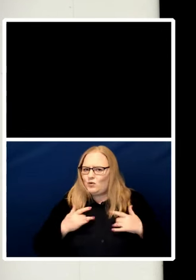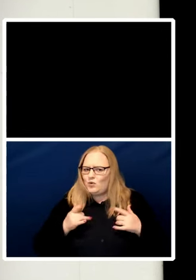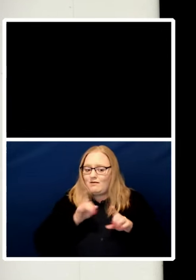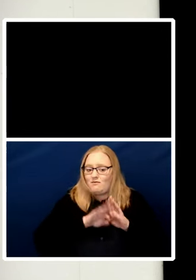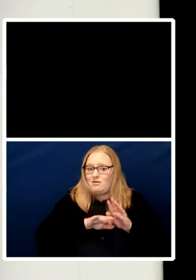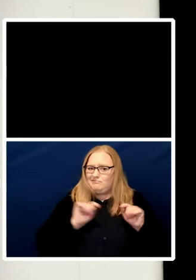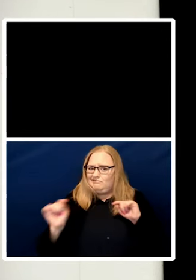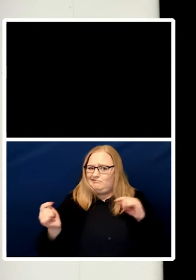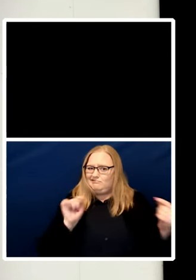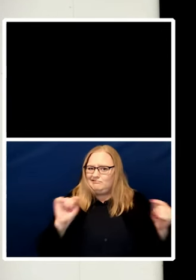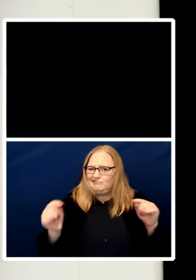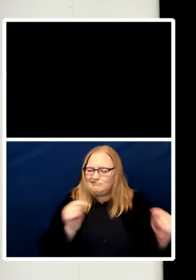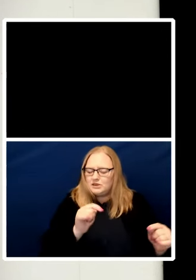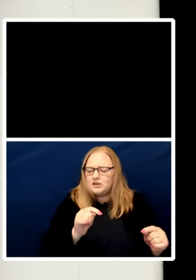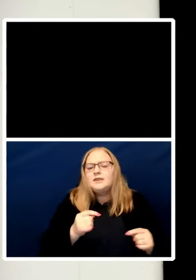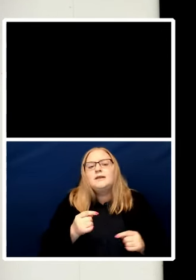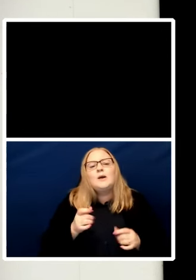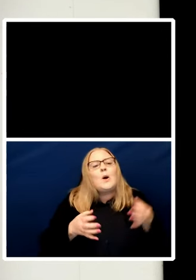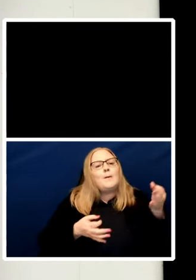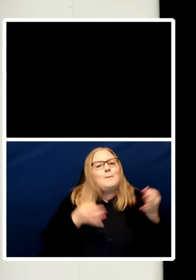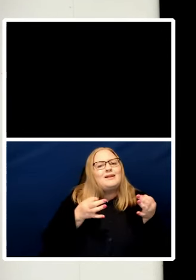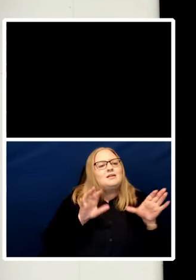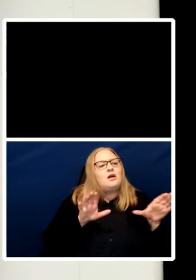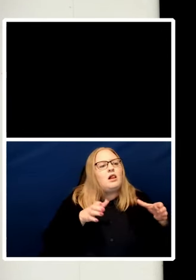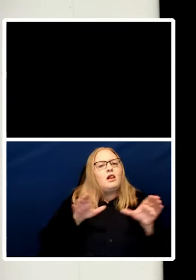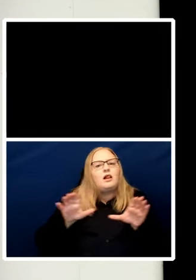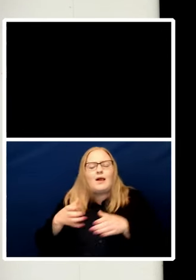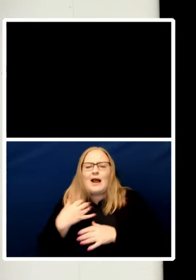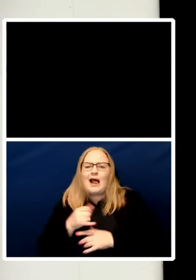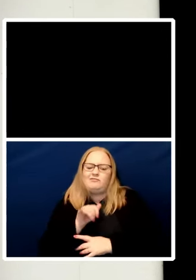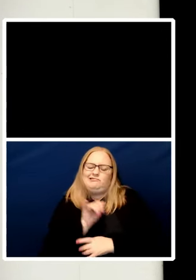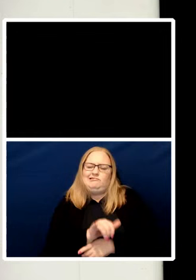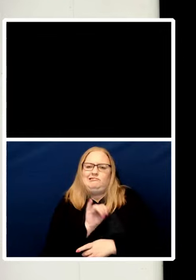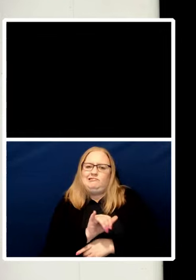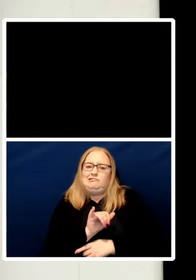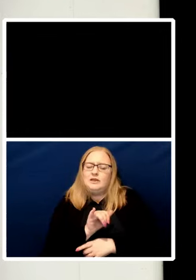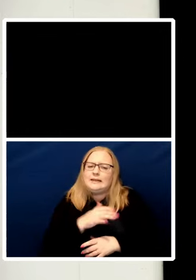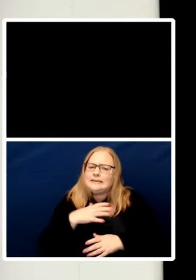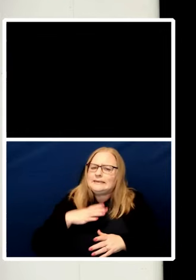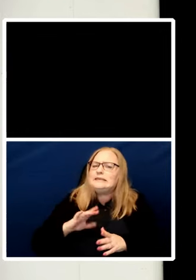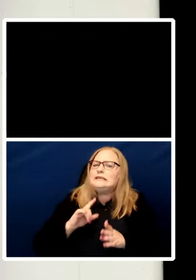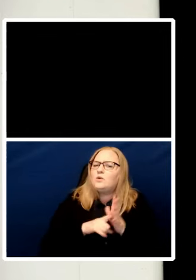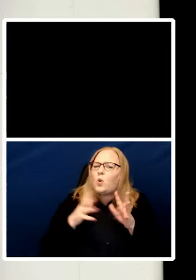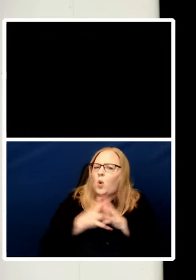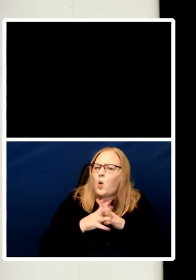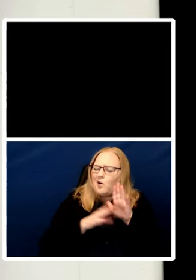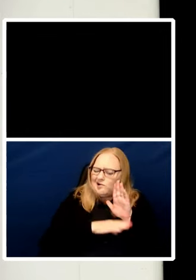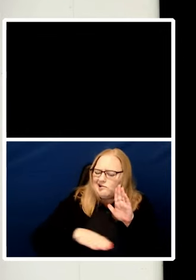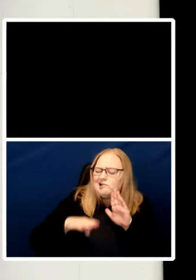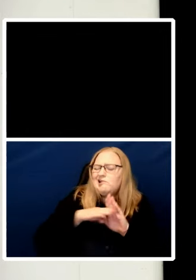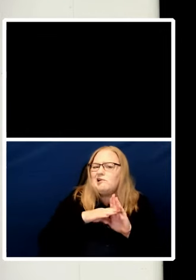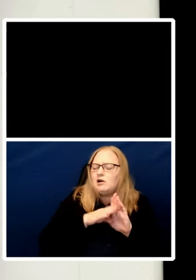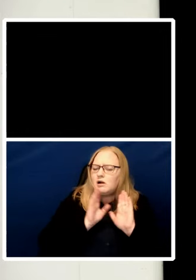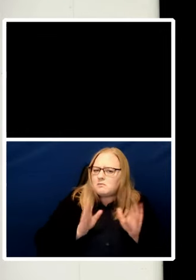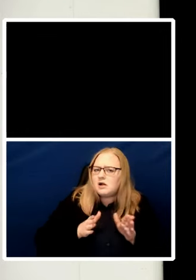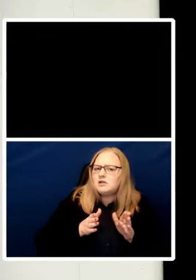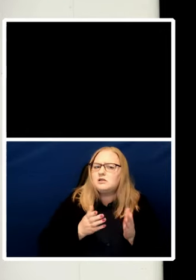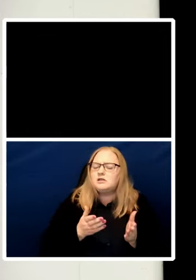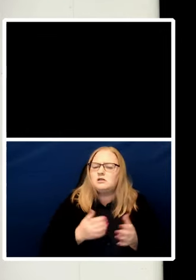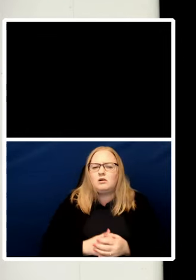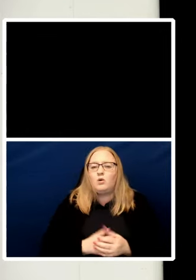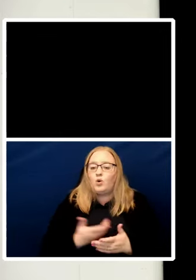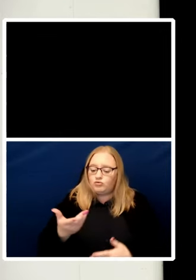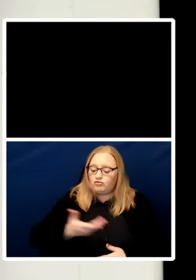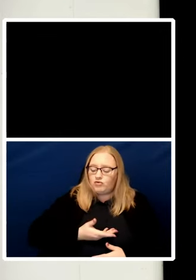spectrum. They question whether we need any higher laws, let alone fundamental rights that the powerful,